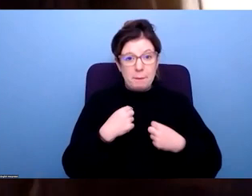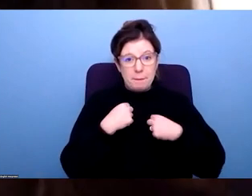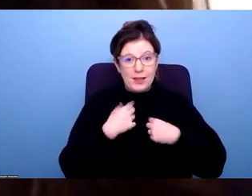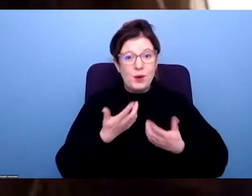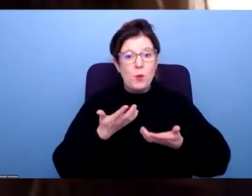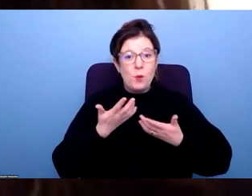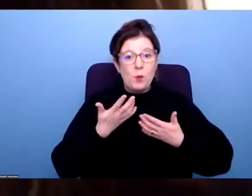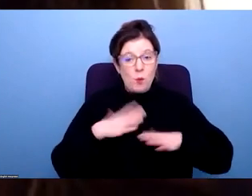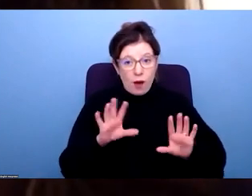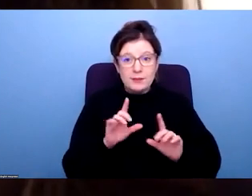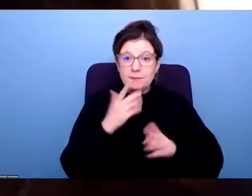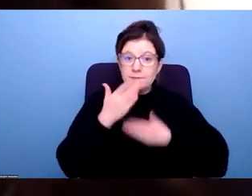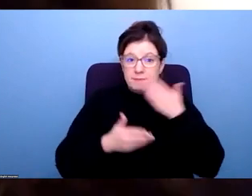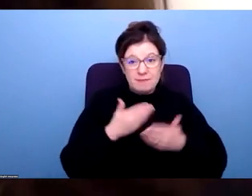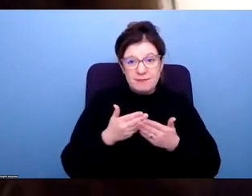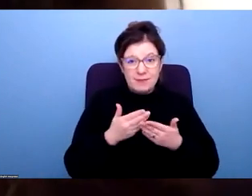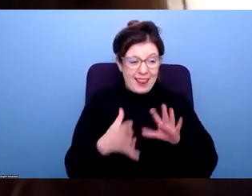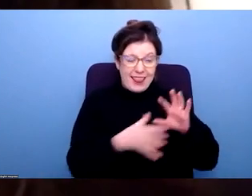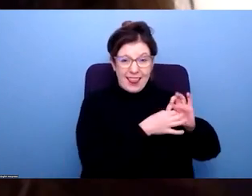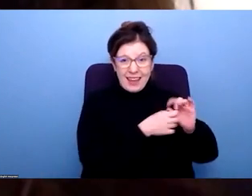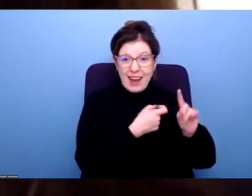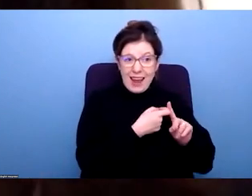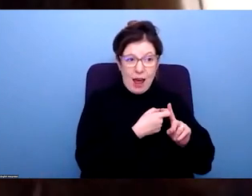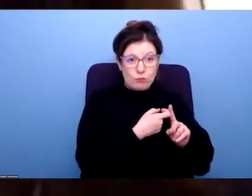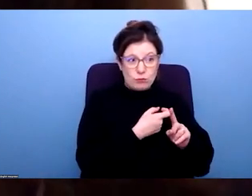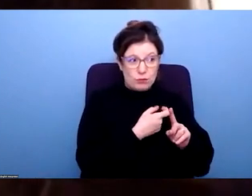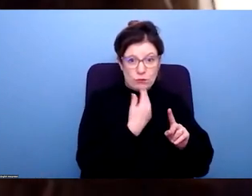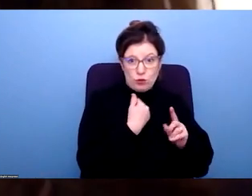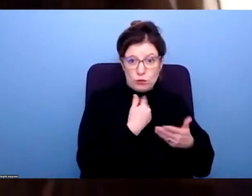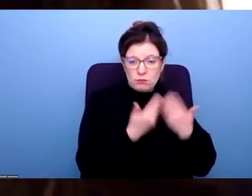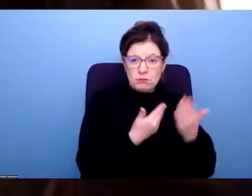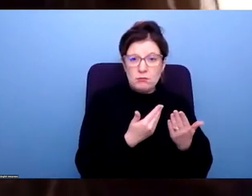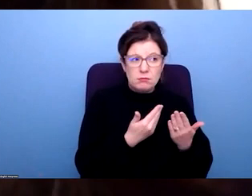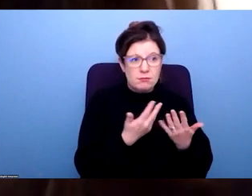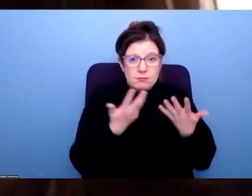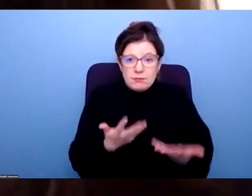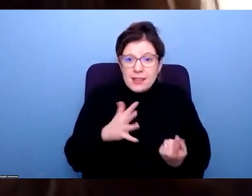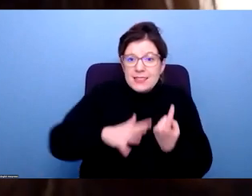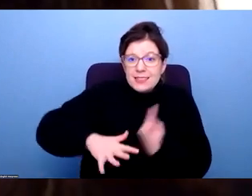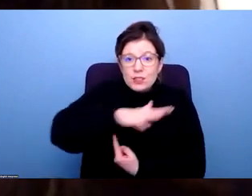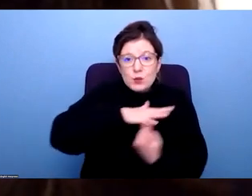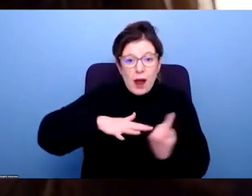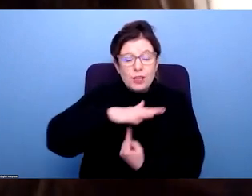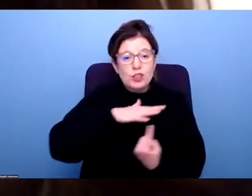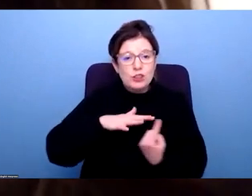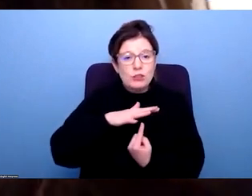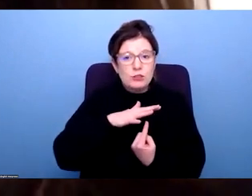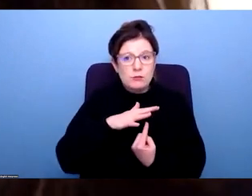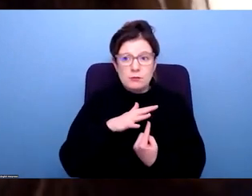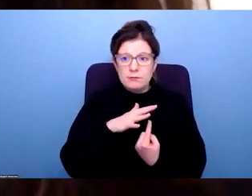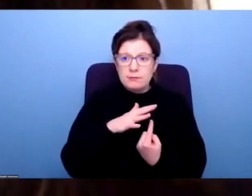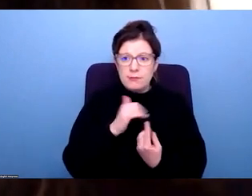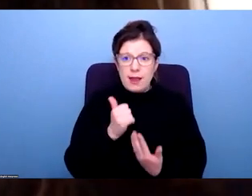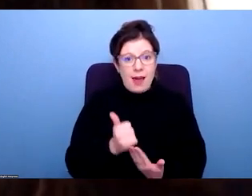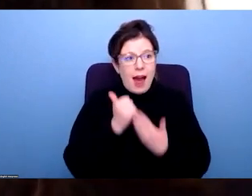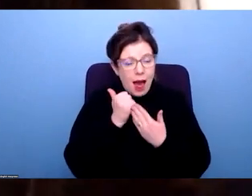following on from Cameron's introduction, was how do we use this moment to be able to, as a catalyst, to be